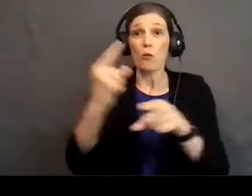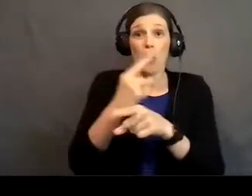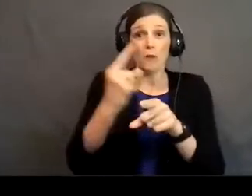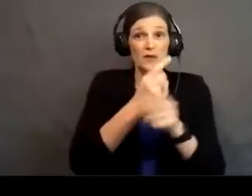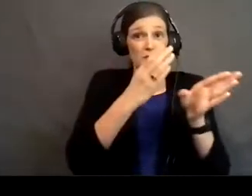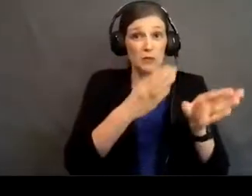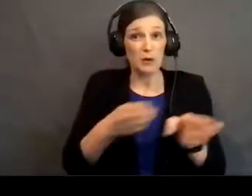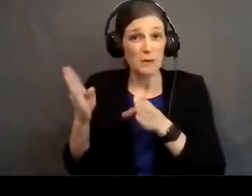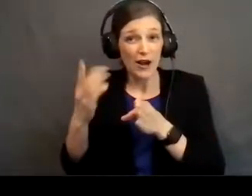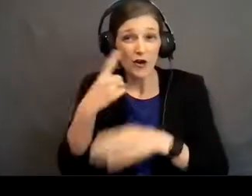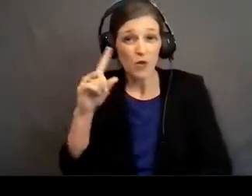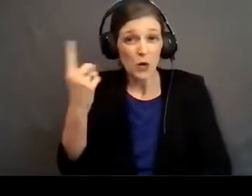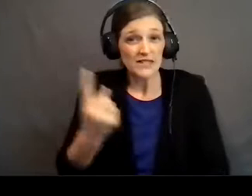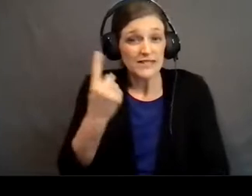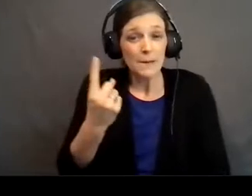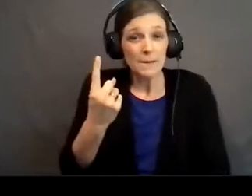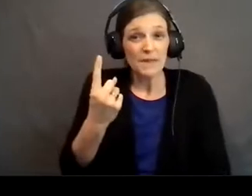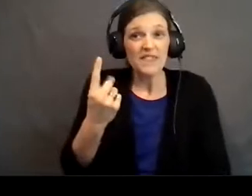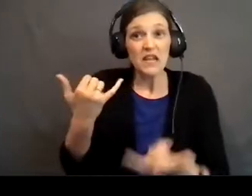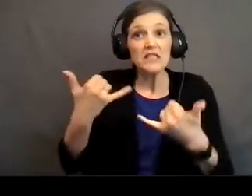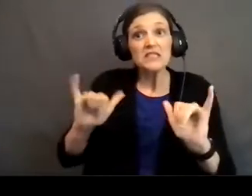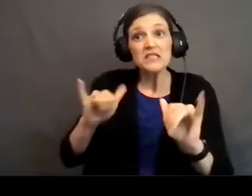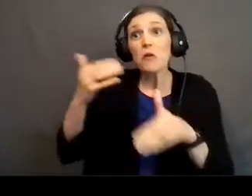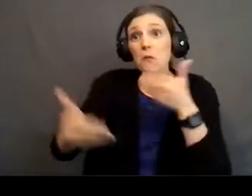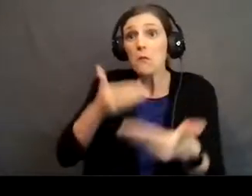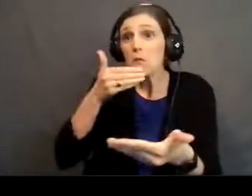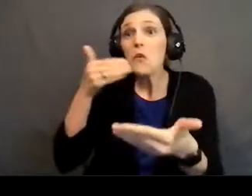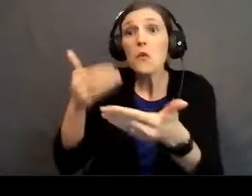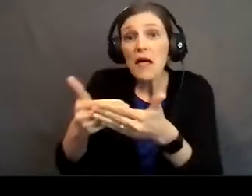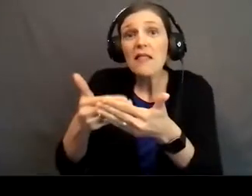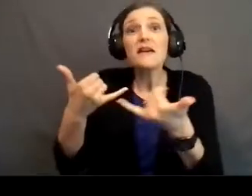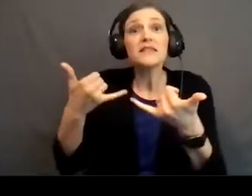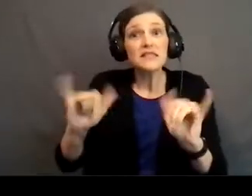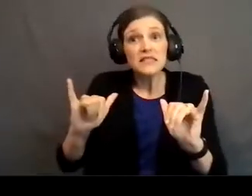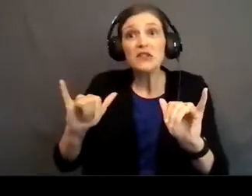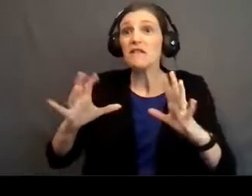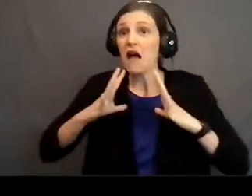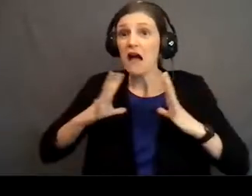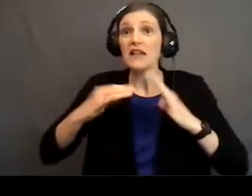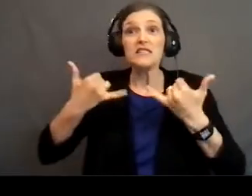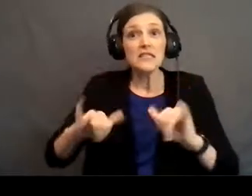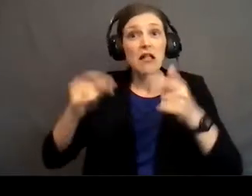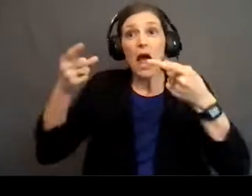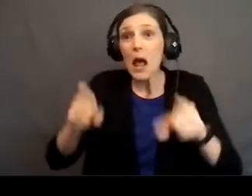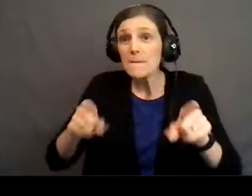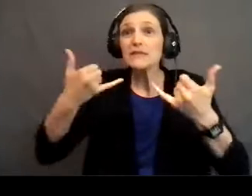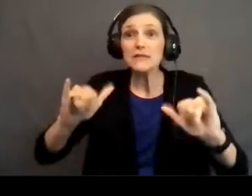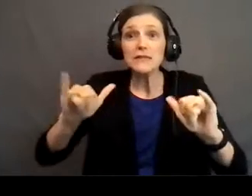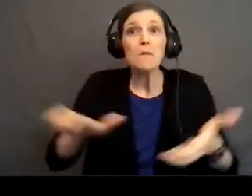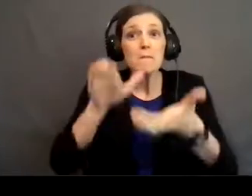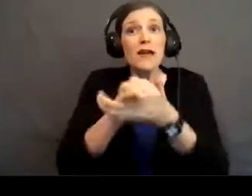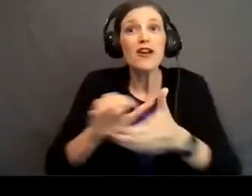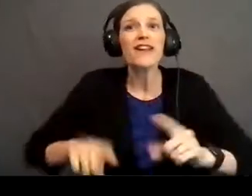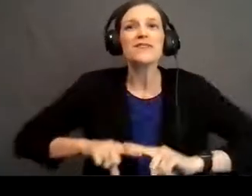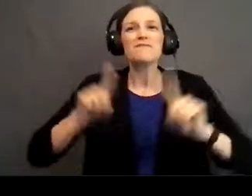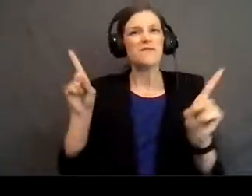for something, yeah, it could still go well, right? It still ended up happening. I still ended up getting married. But I wasn't